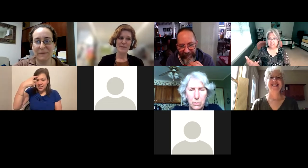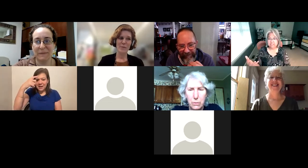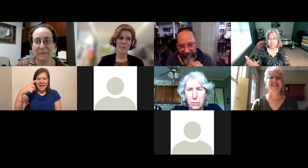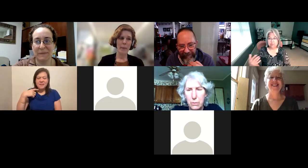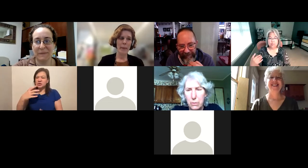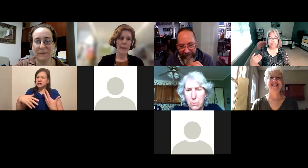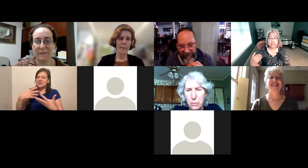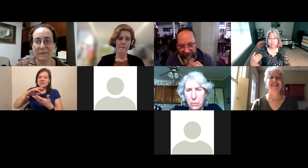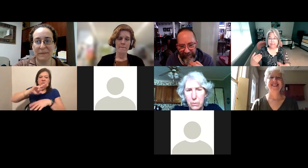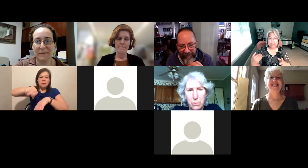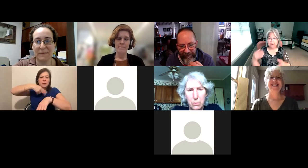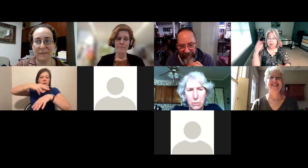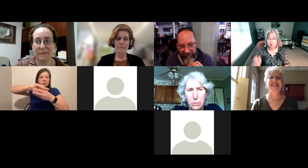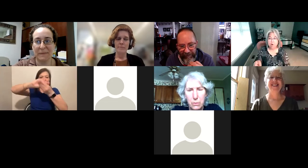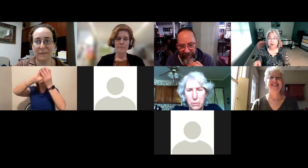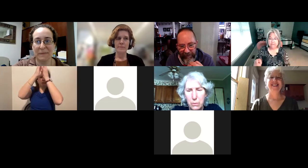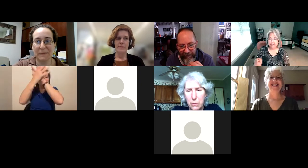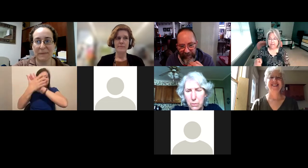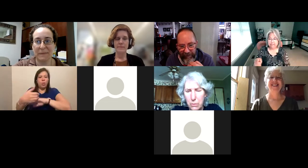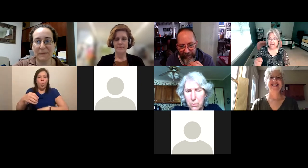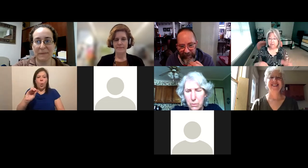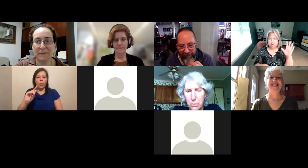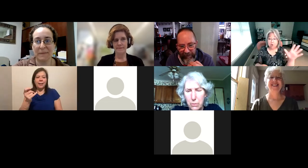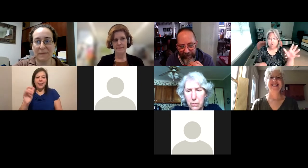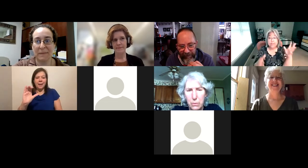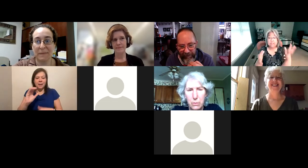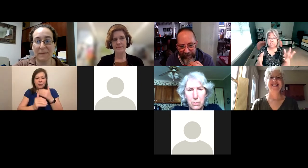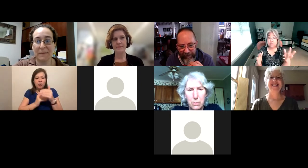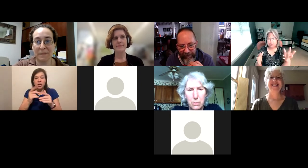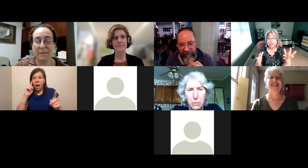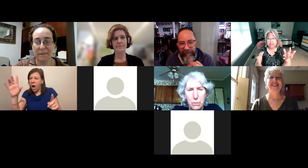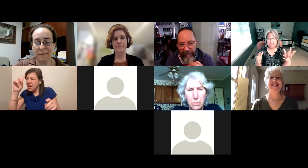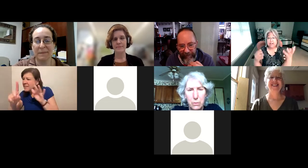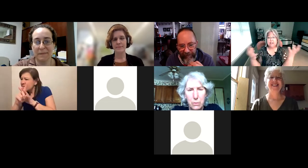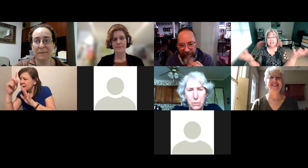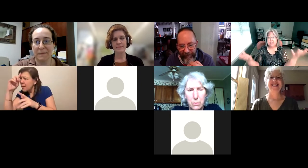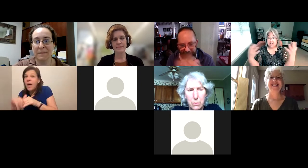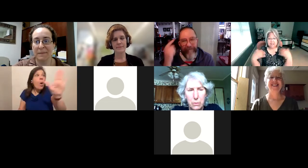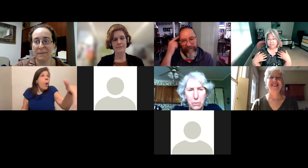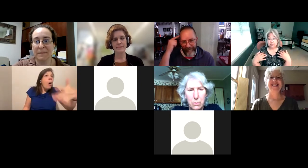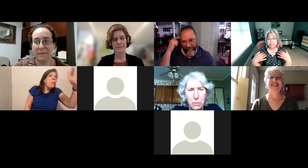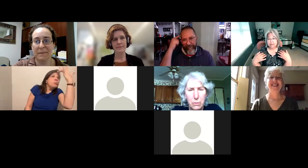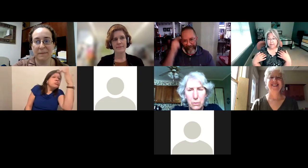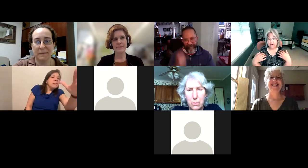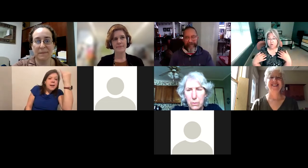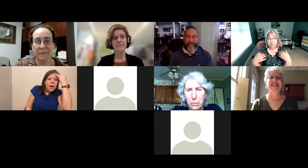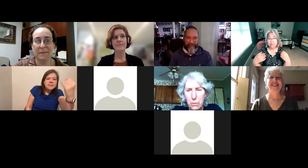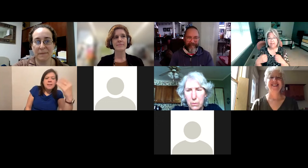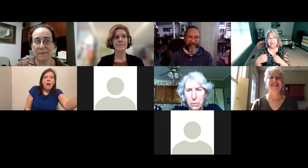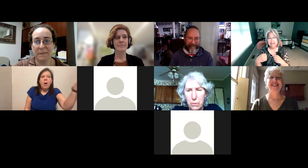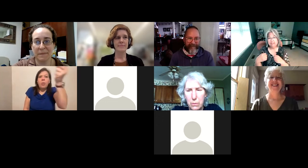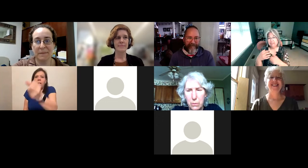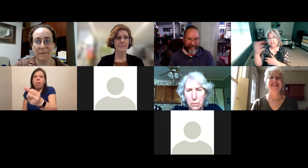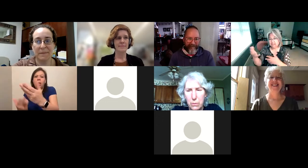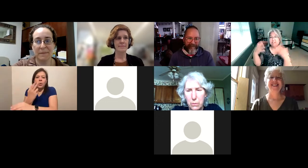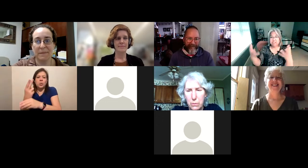process where we will be like, oh, I never thought of that. Or, oh, that's such a brilliant idea. I'm going to bring that back home.